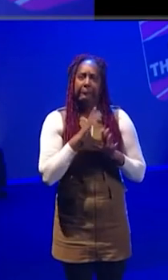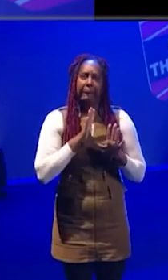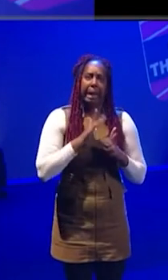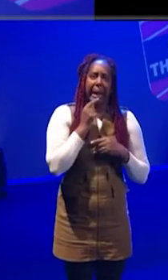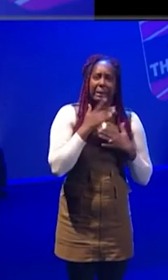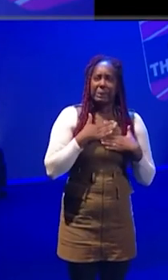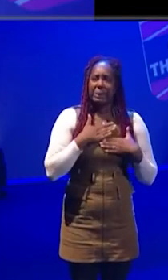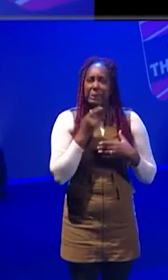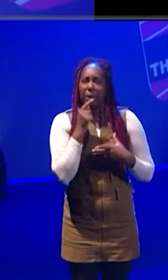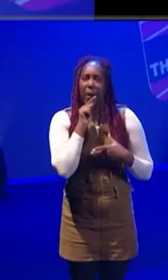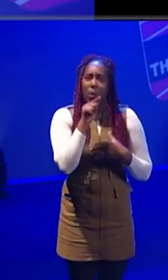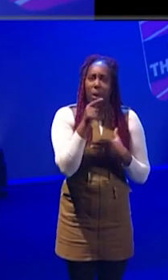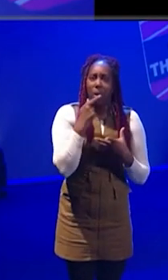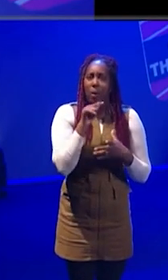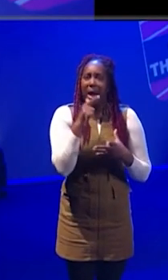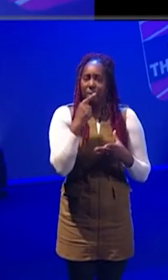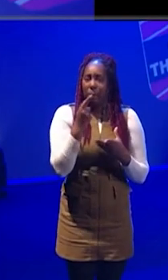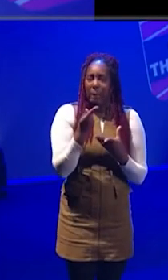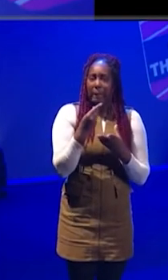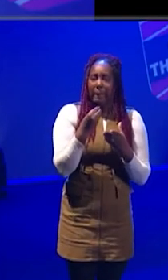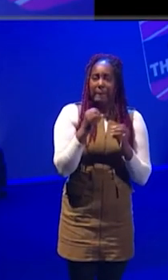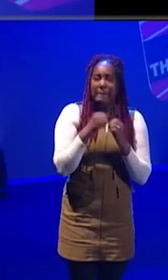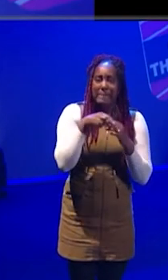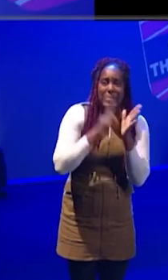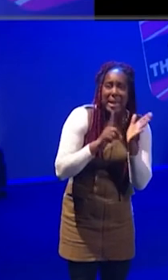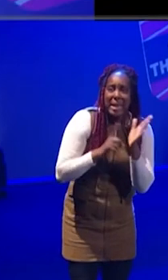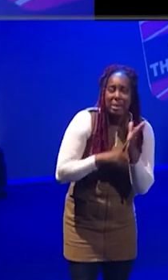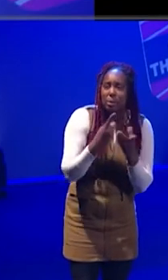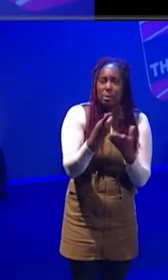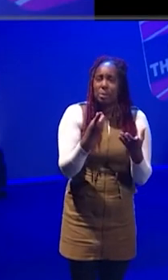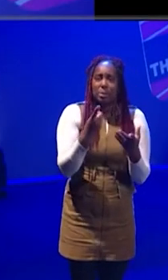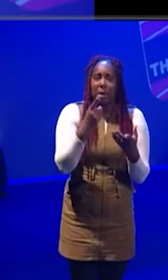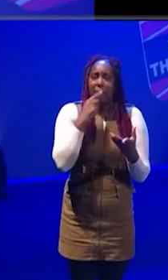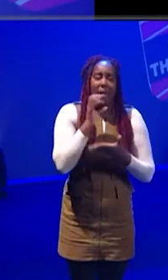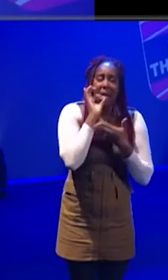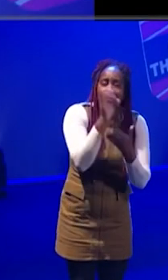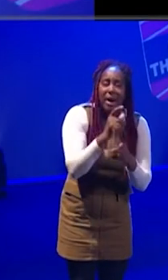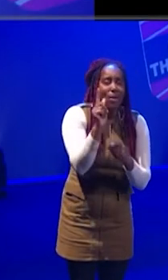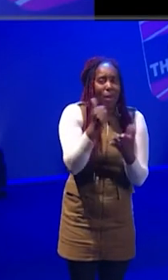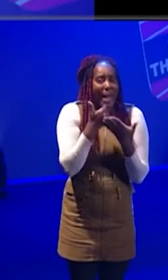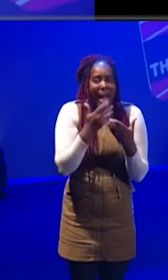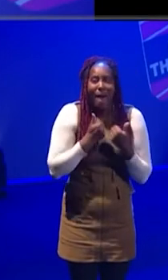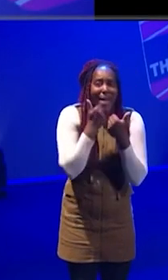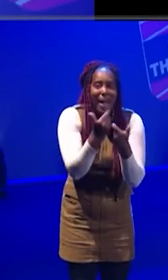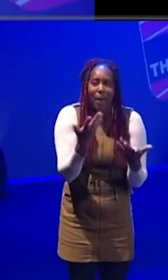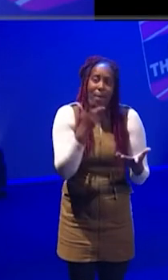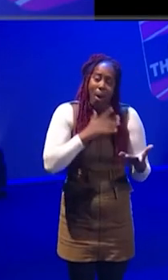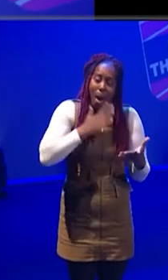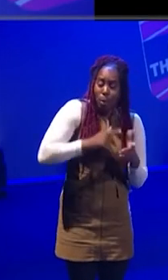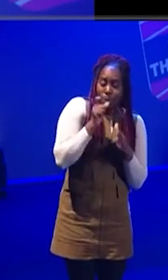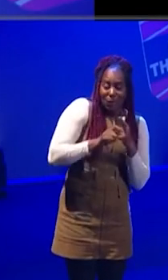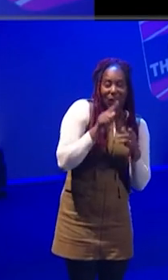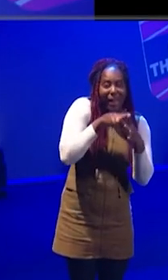getting into the industry. Like, I've got rent, I've got bills to pay. Like, what advice would you have, I guess, for any young person thinking, this is what I want to do, but